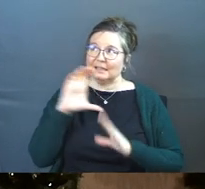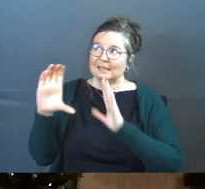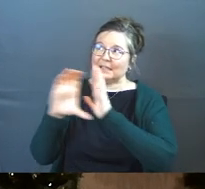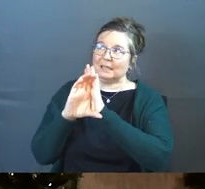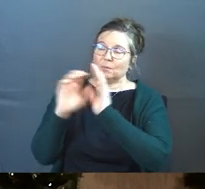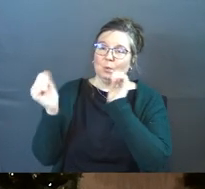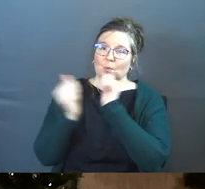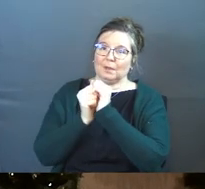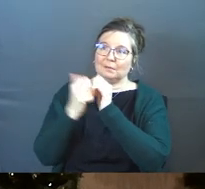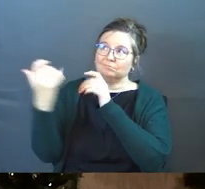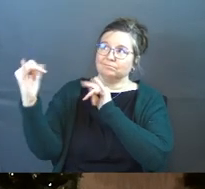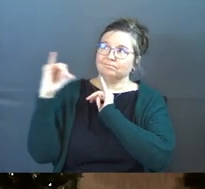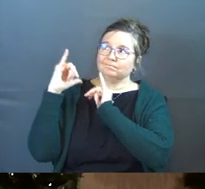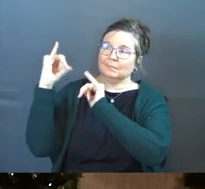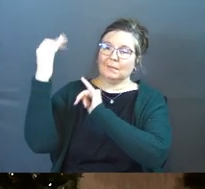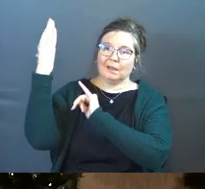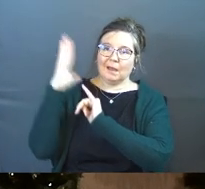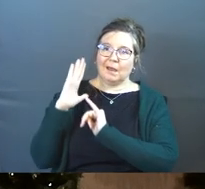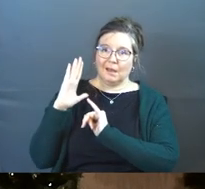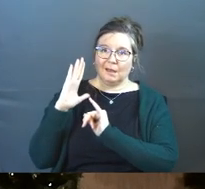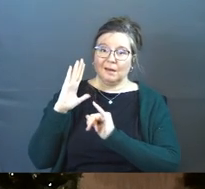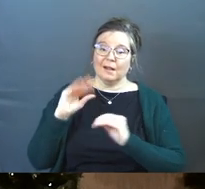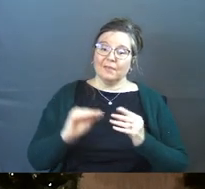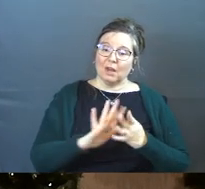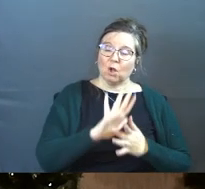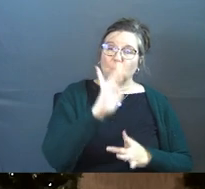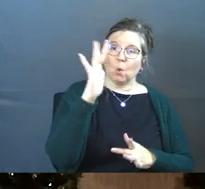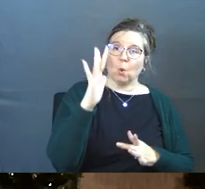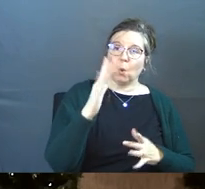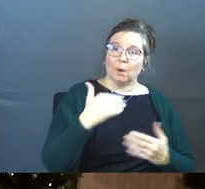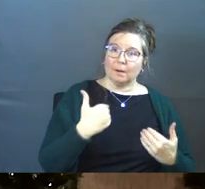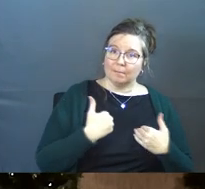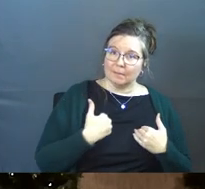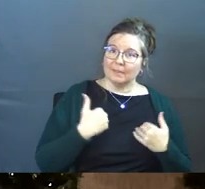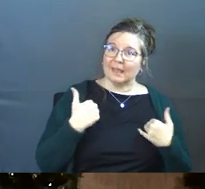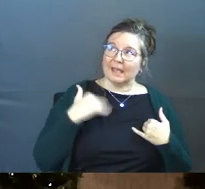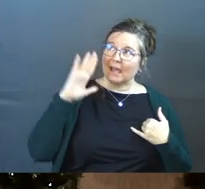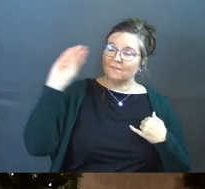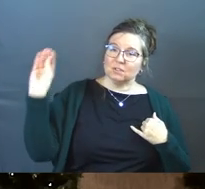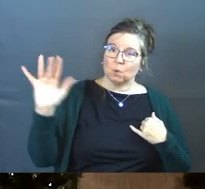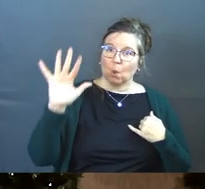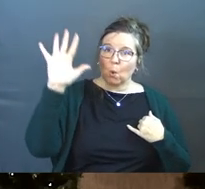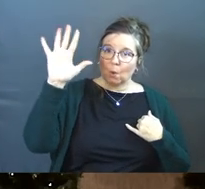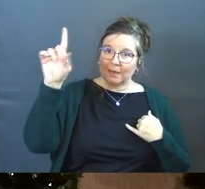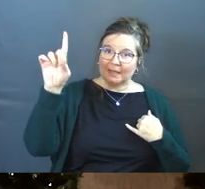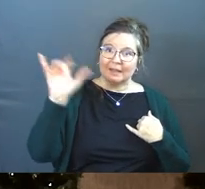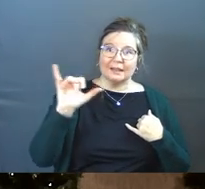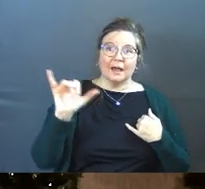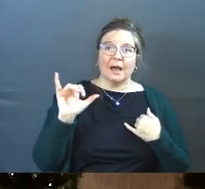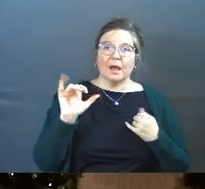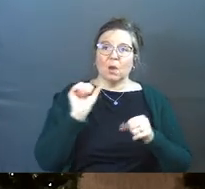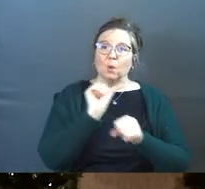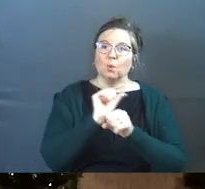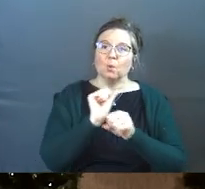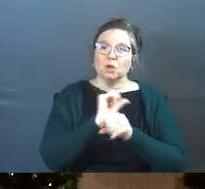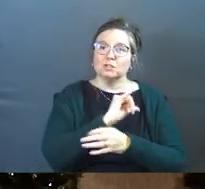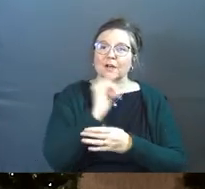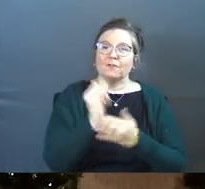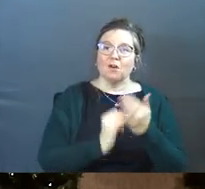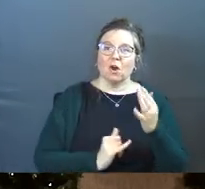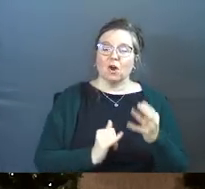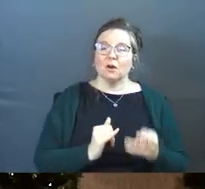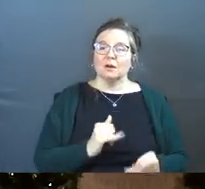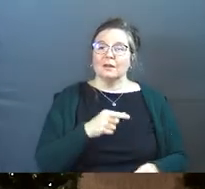bearers of God. Animals are glory bearers of God. They bear his glory like works of art.